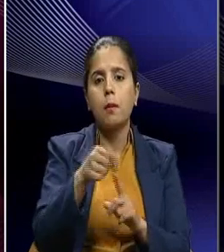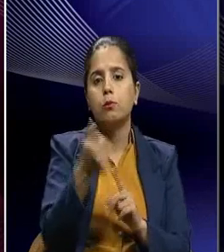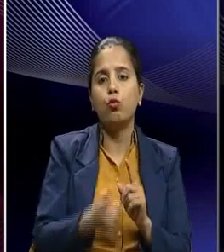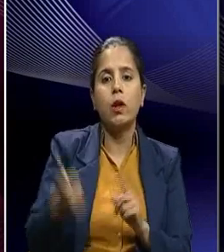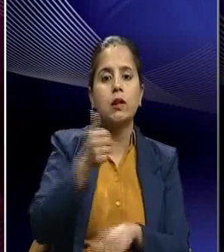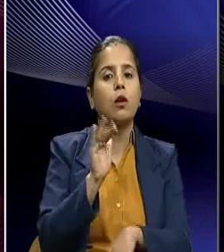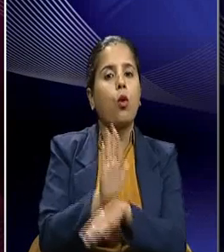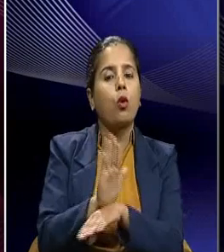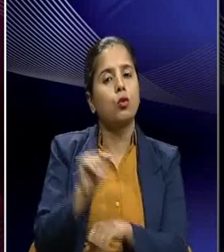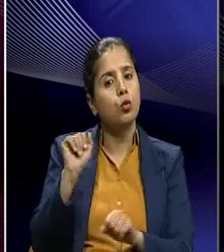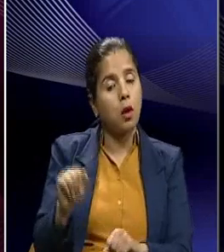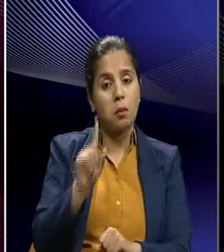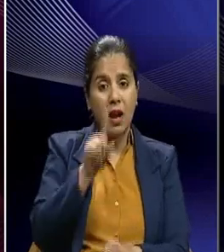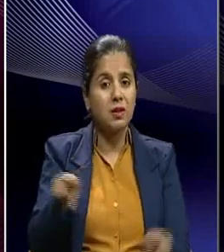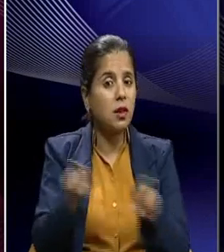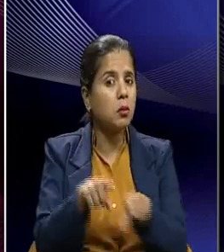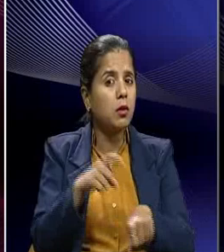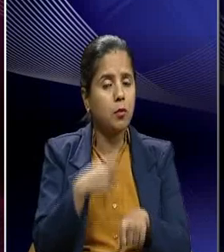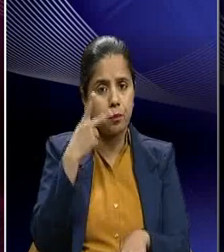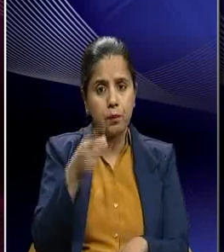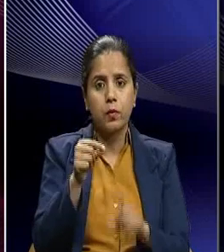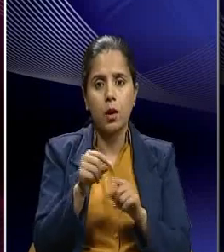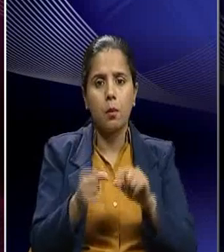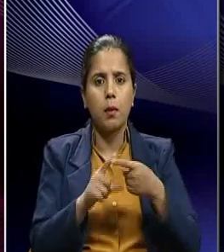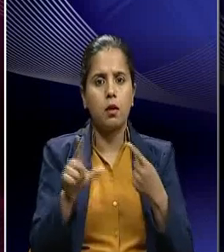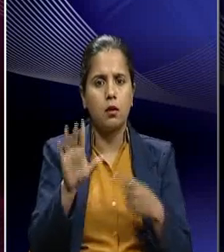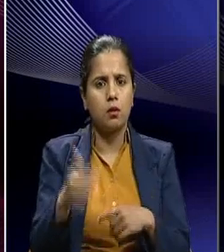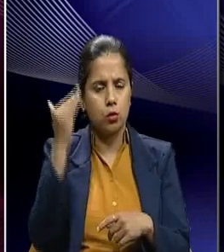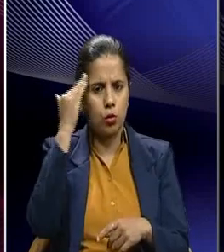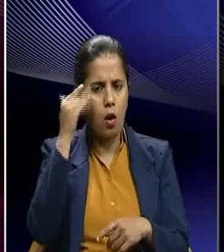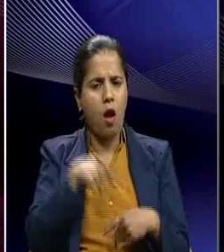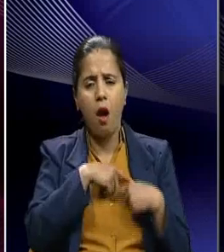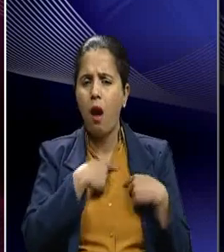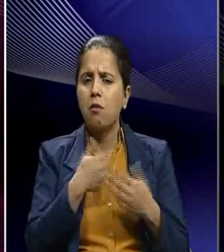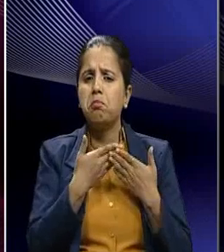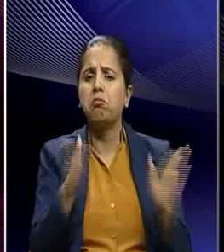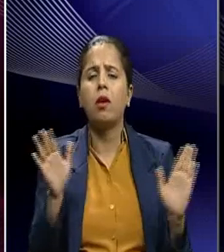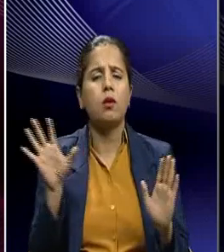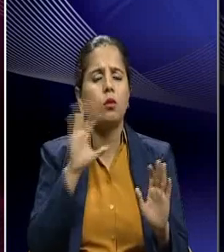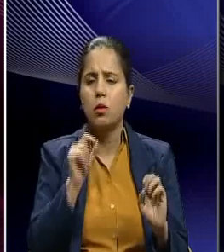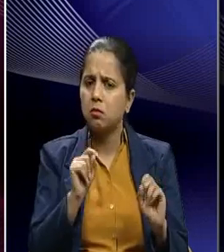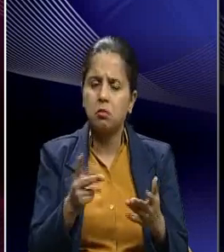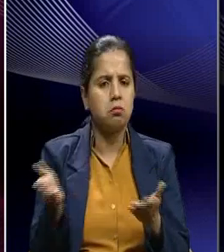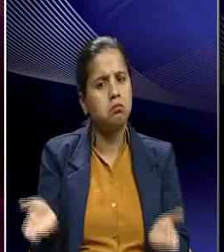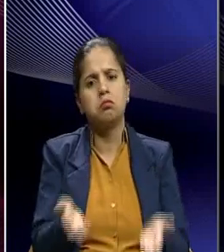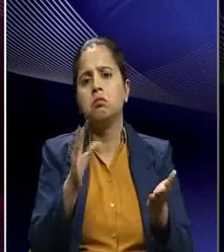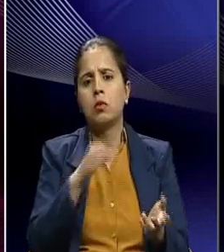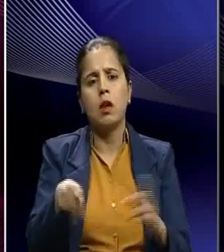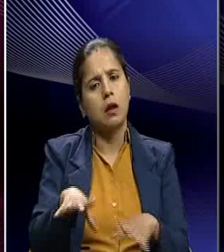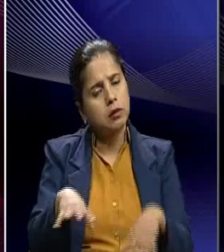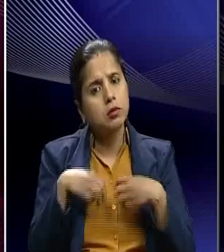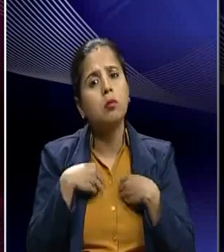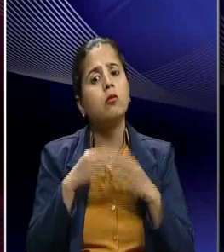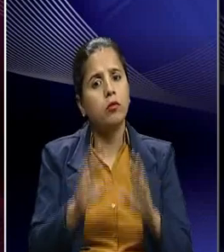But at the same time Patel was gracious and large hearted enough to in a way accept